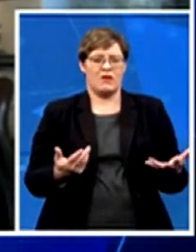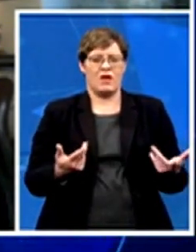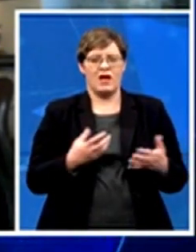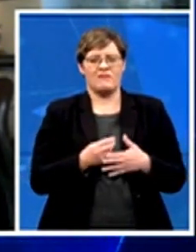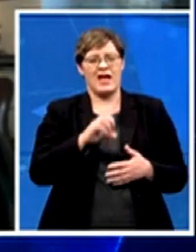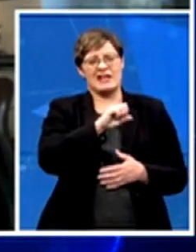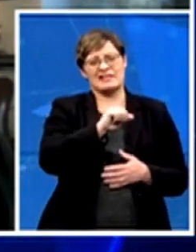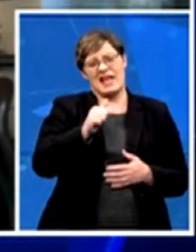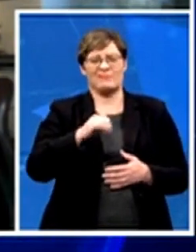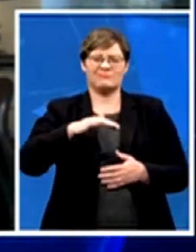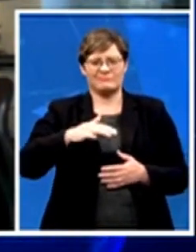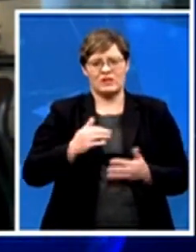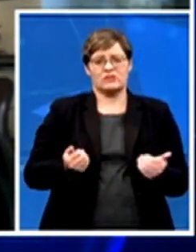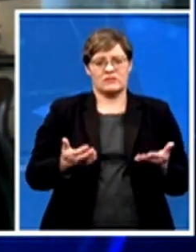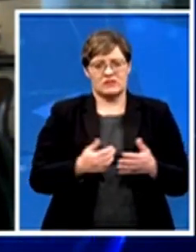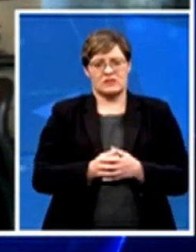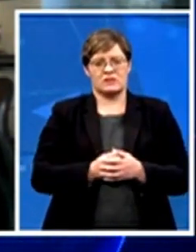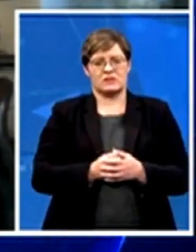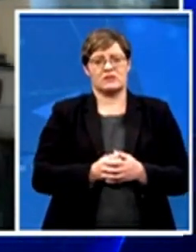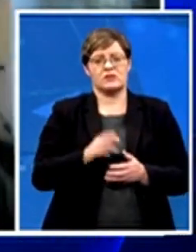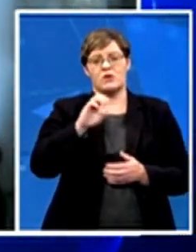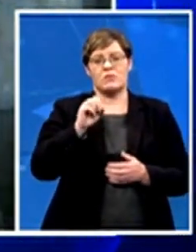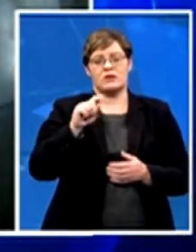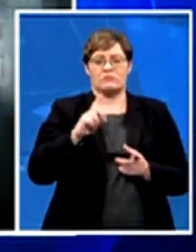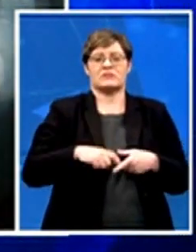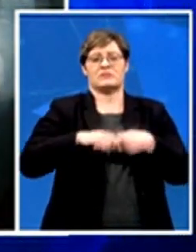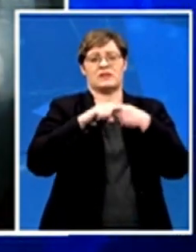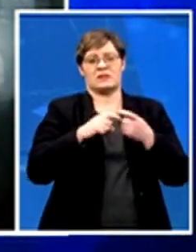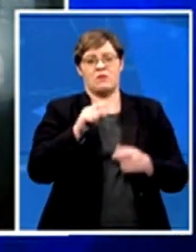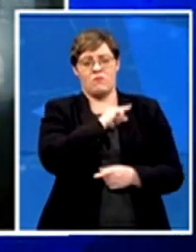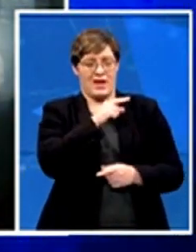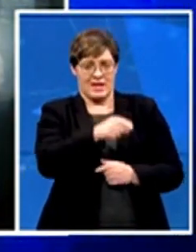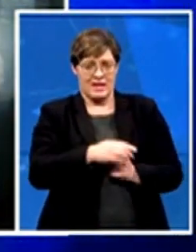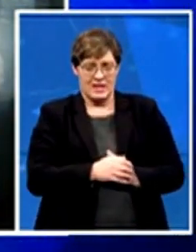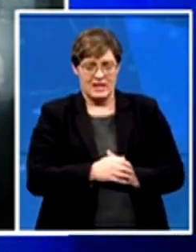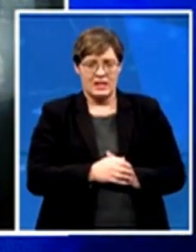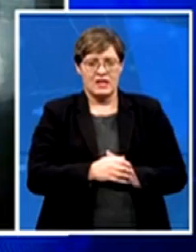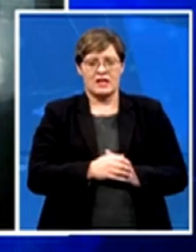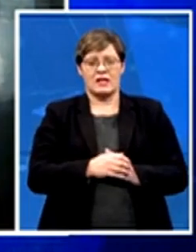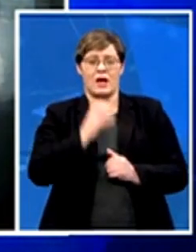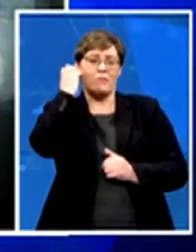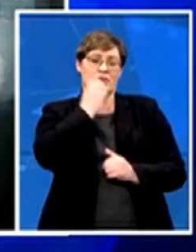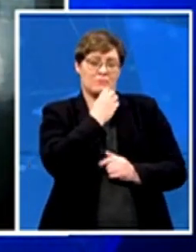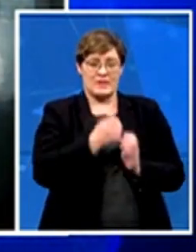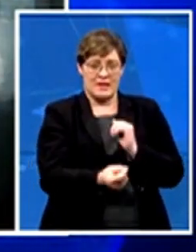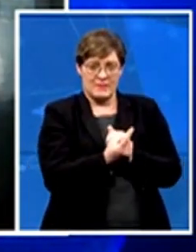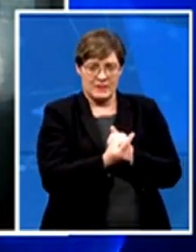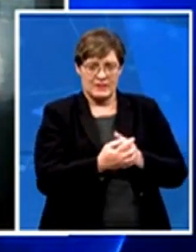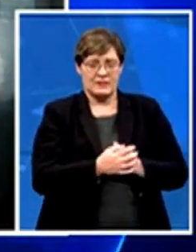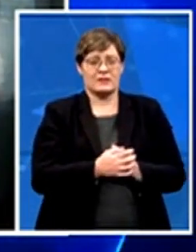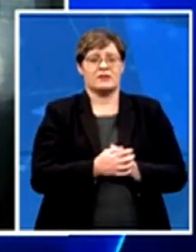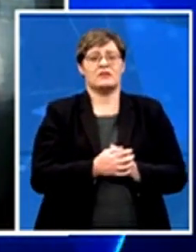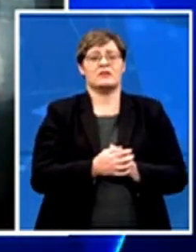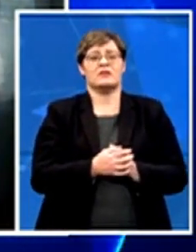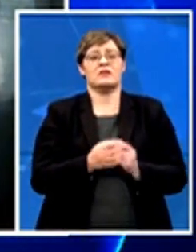McBride has been suspended because of activities in Mozambique. And I've read a very informative article just this